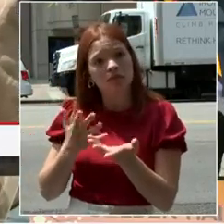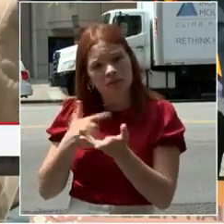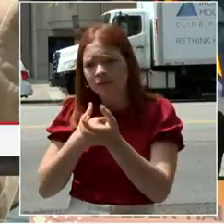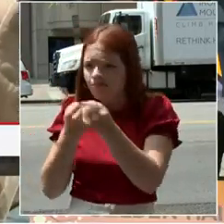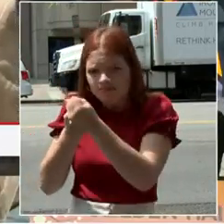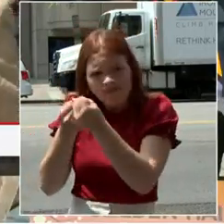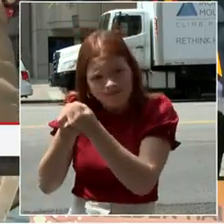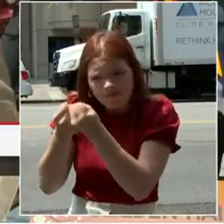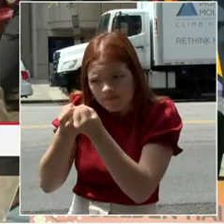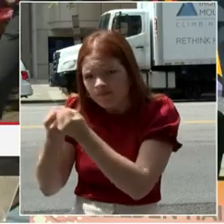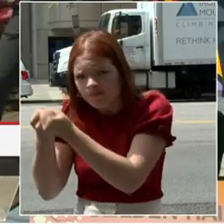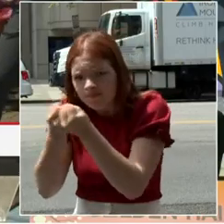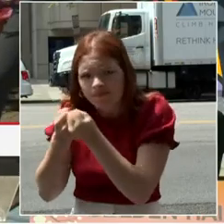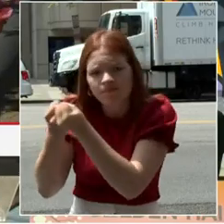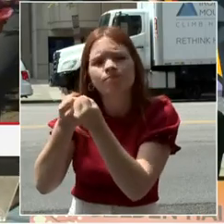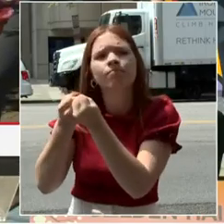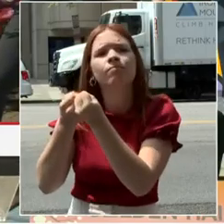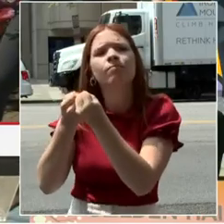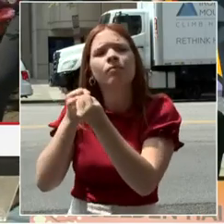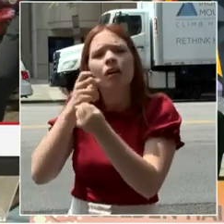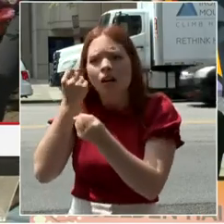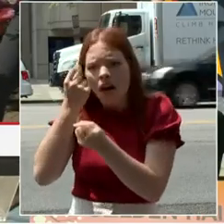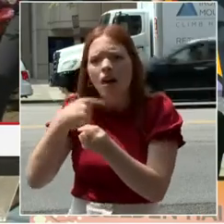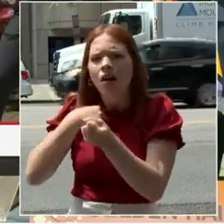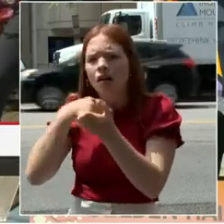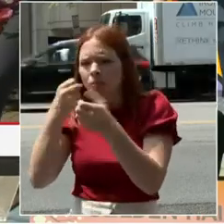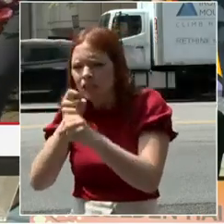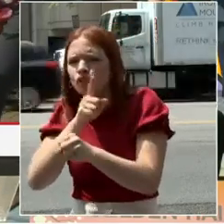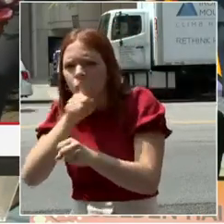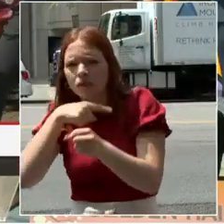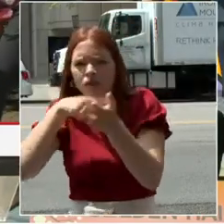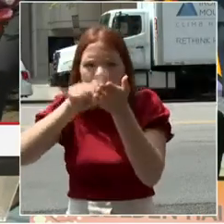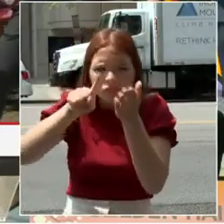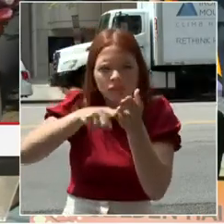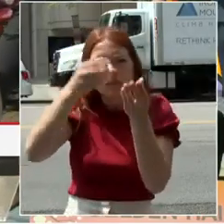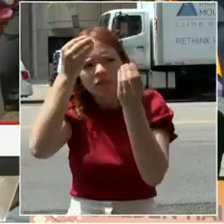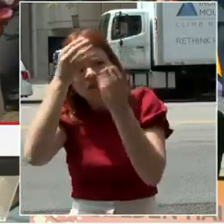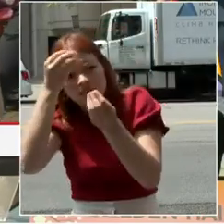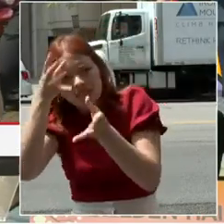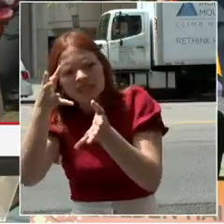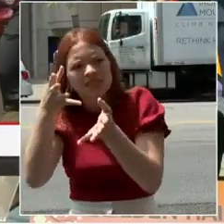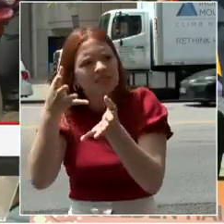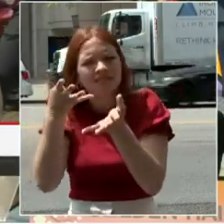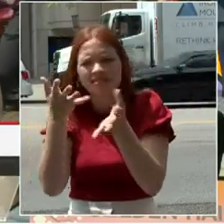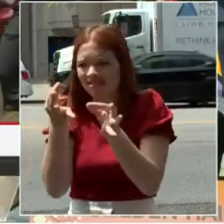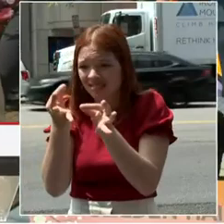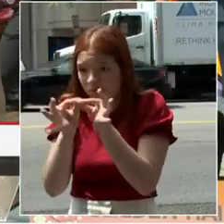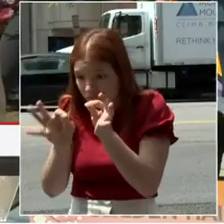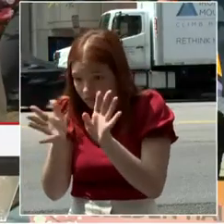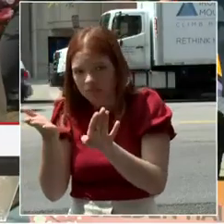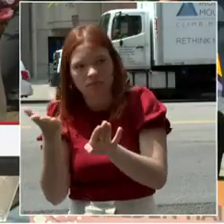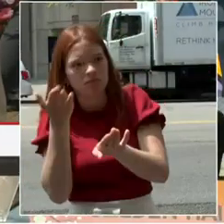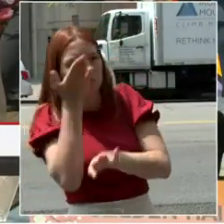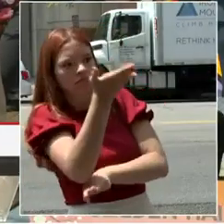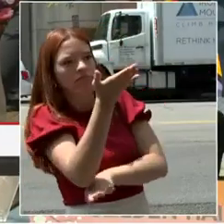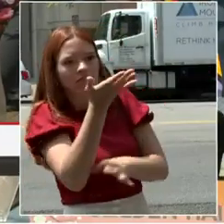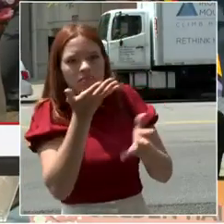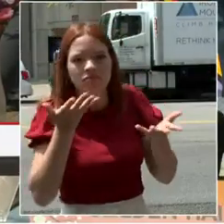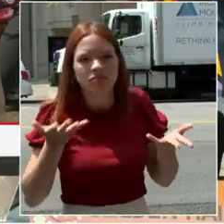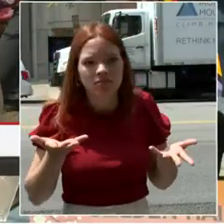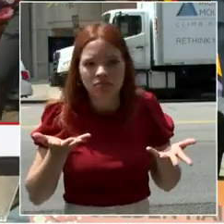They're going to be recommendations that are presented to the three time elected mayor of Washington, D.C.